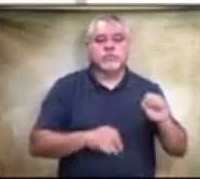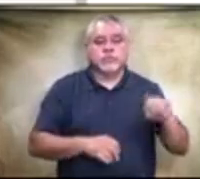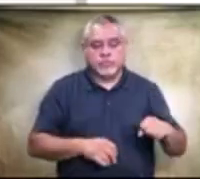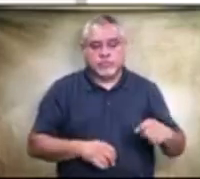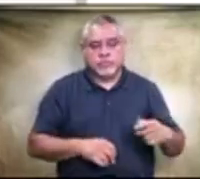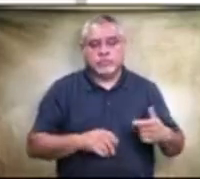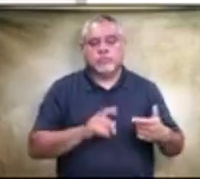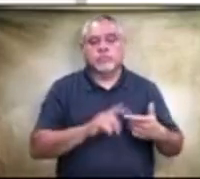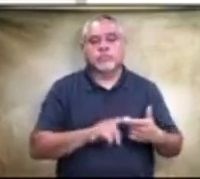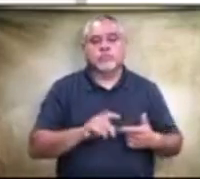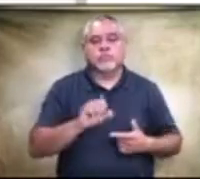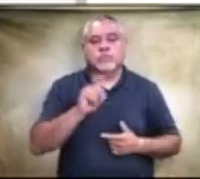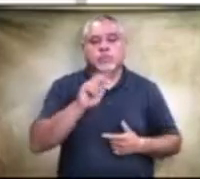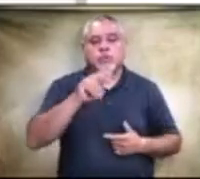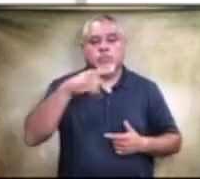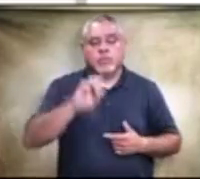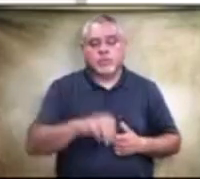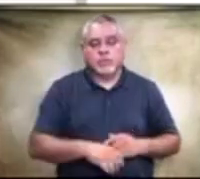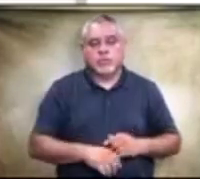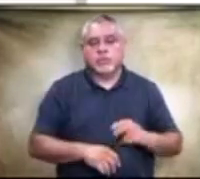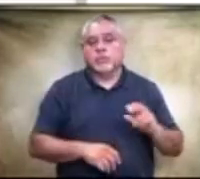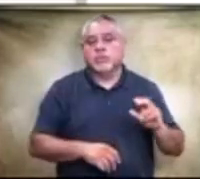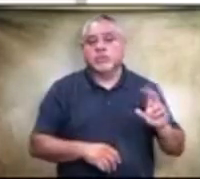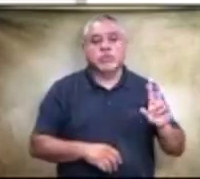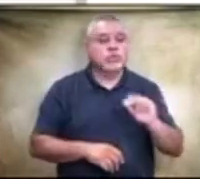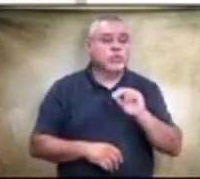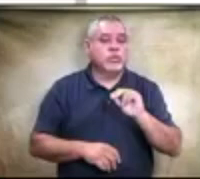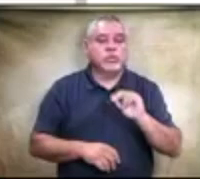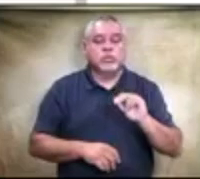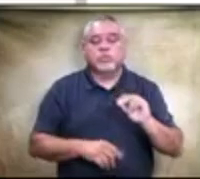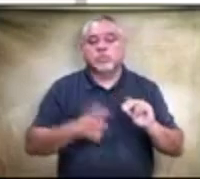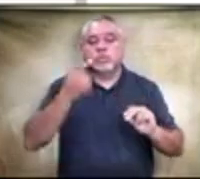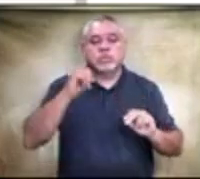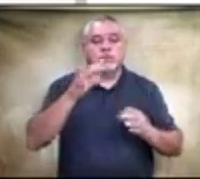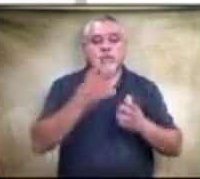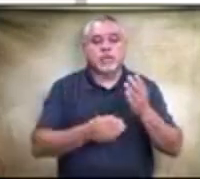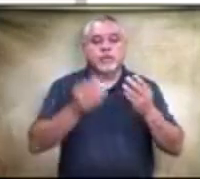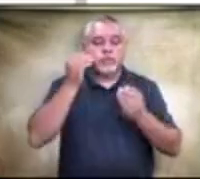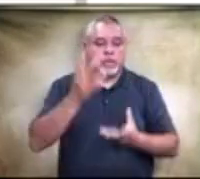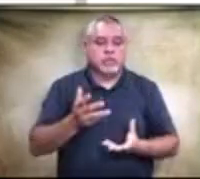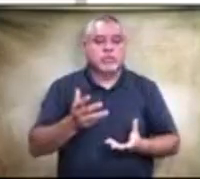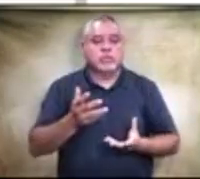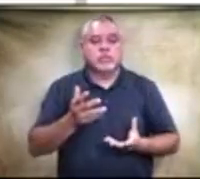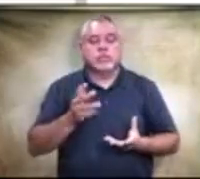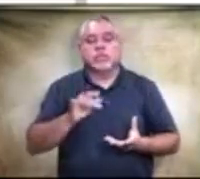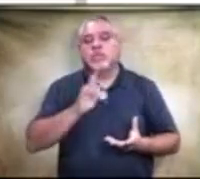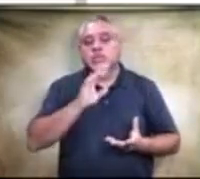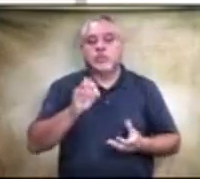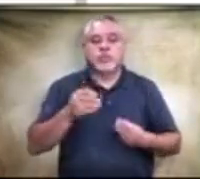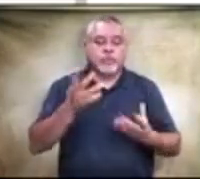Mr. Tamaripa? No, due to the lack of information that is to be provided.